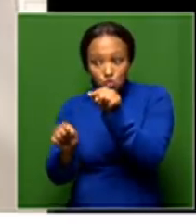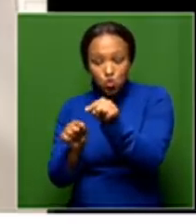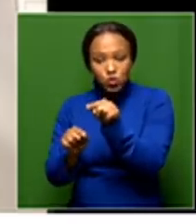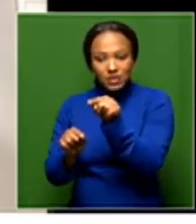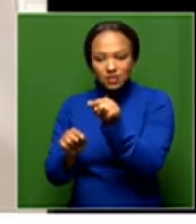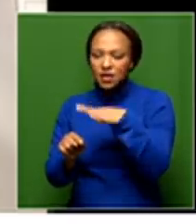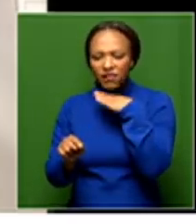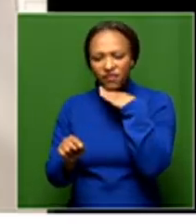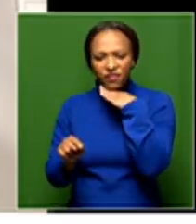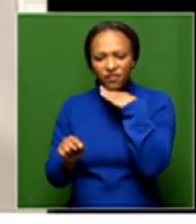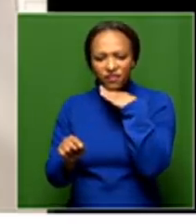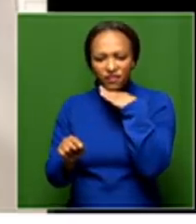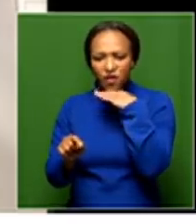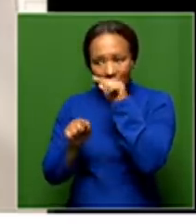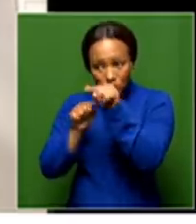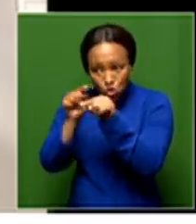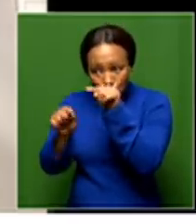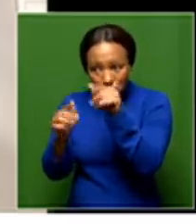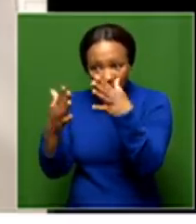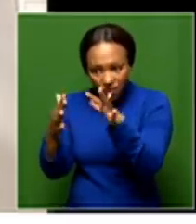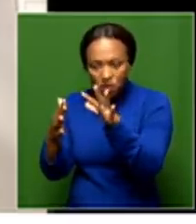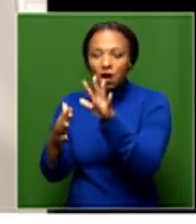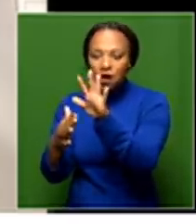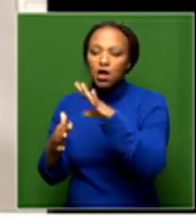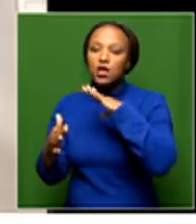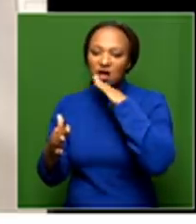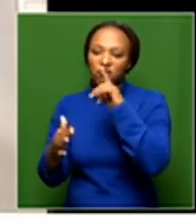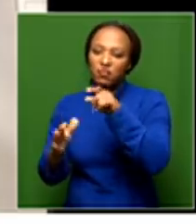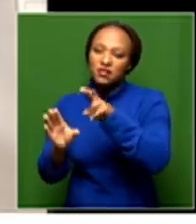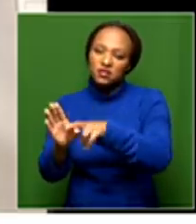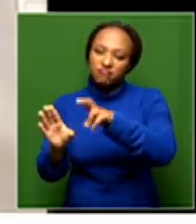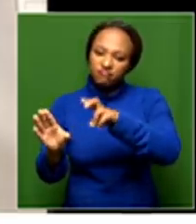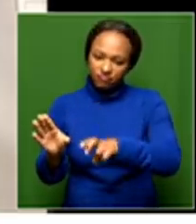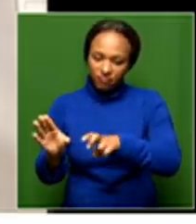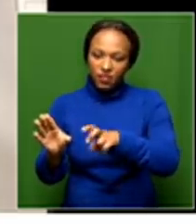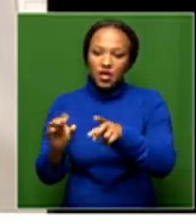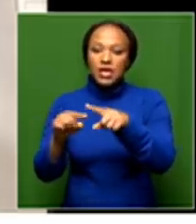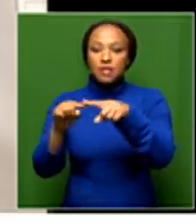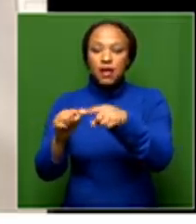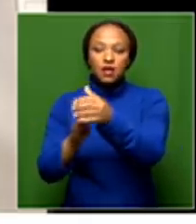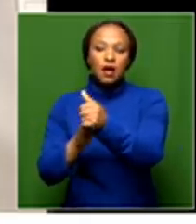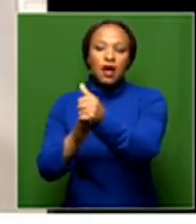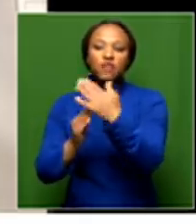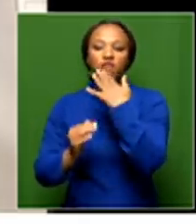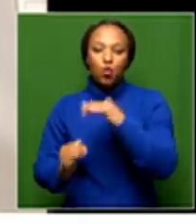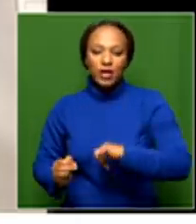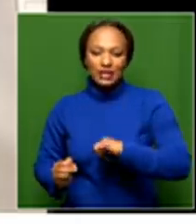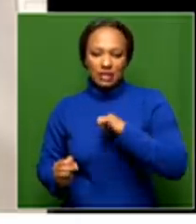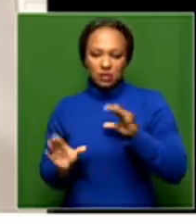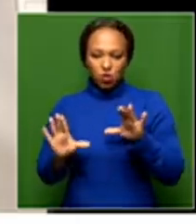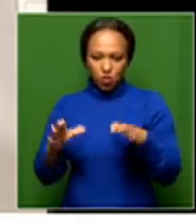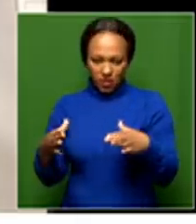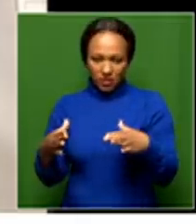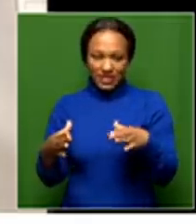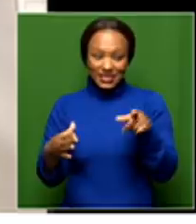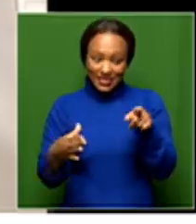that's enough to have you step aside depending on the guidance of the integrity committee. That's important